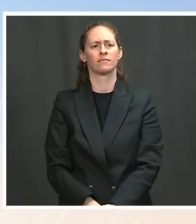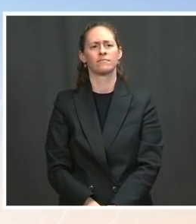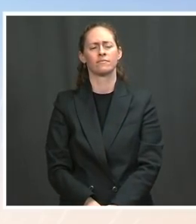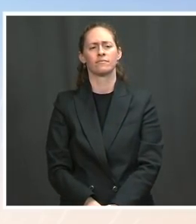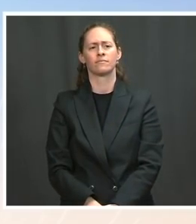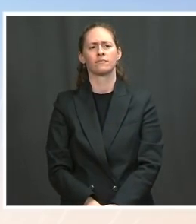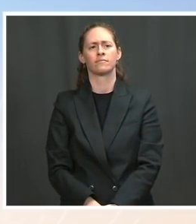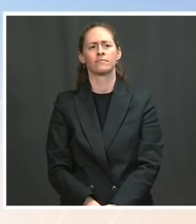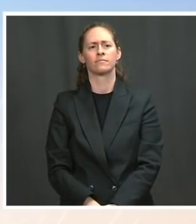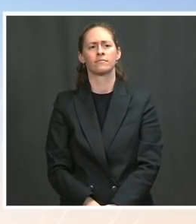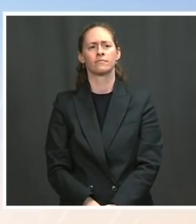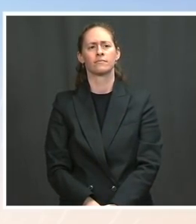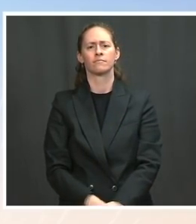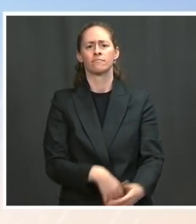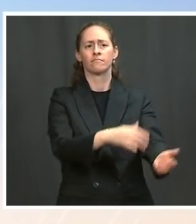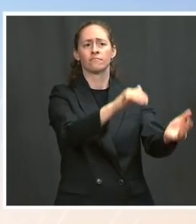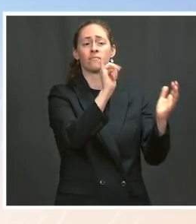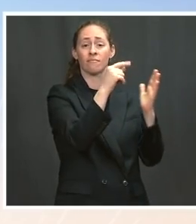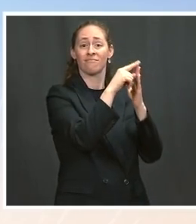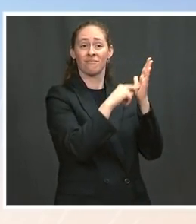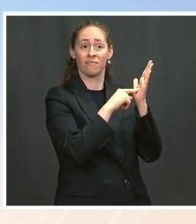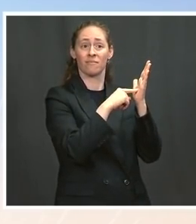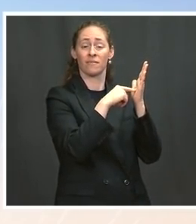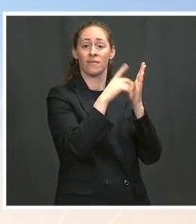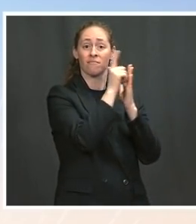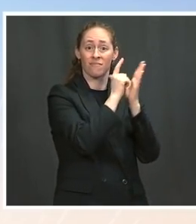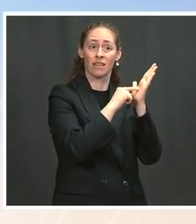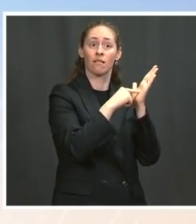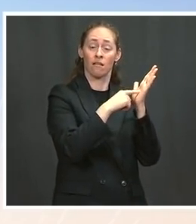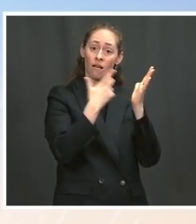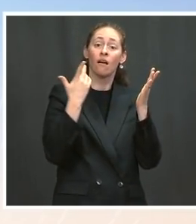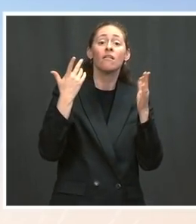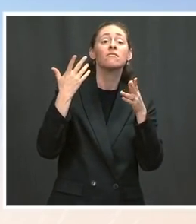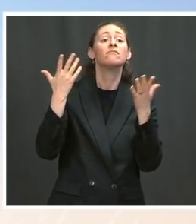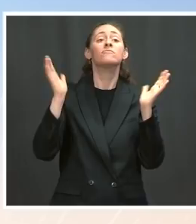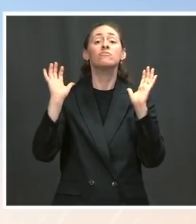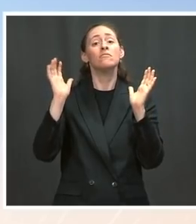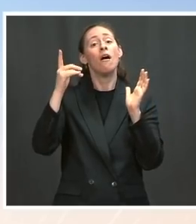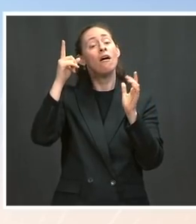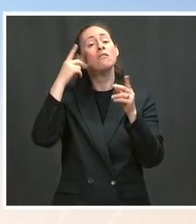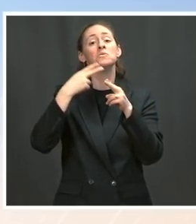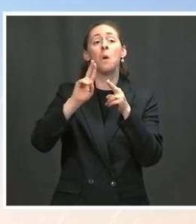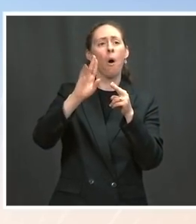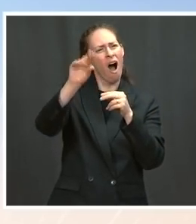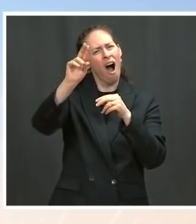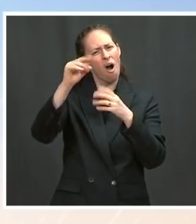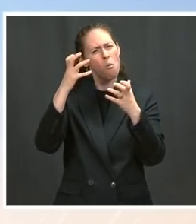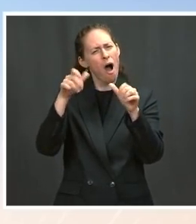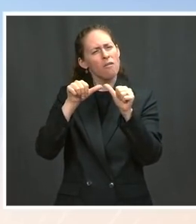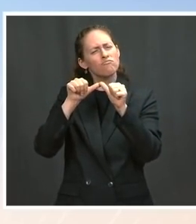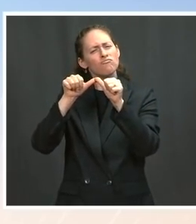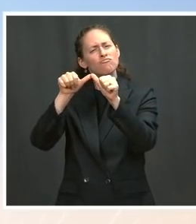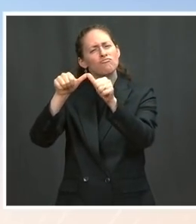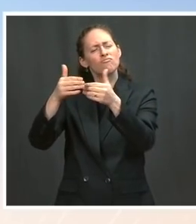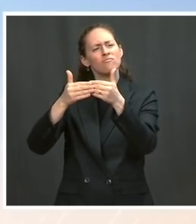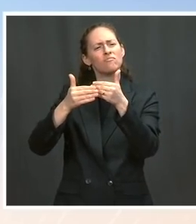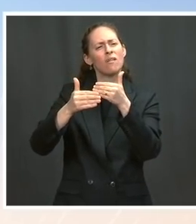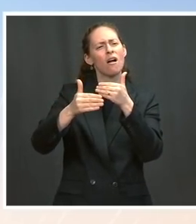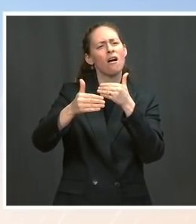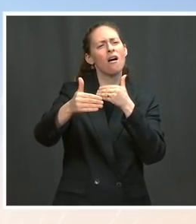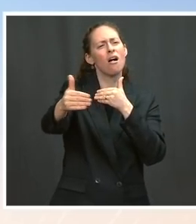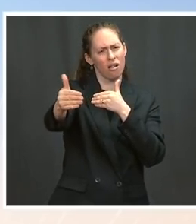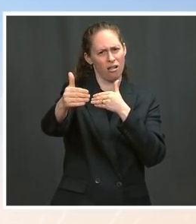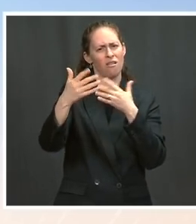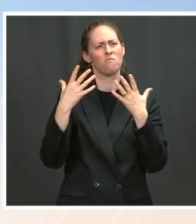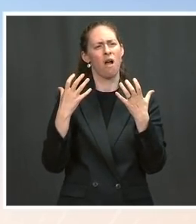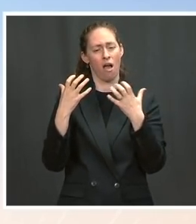just a few months of relief. We knew this would not be a 100-day battle. And